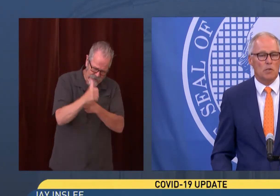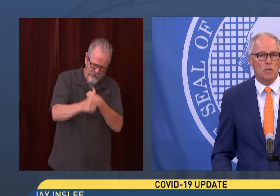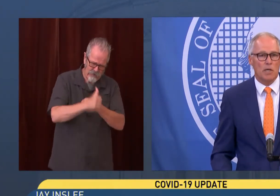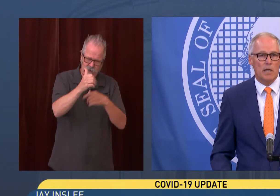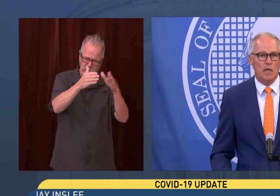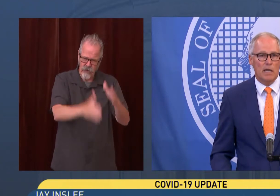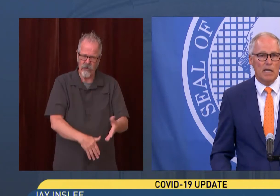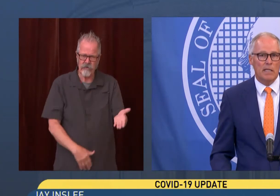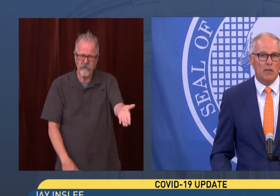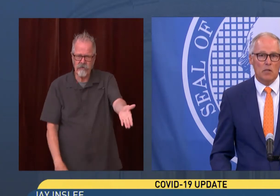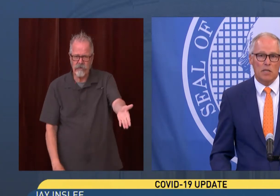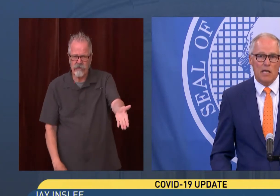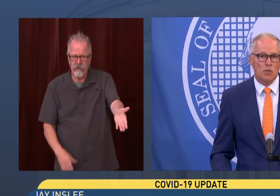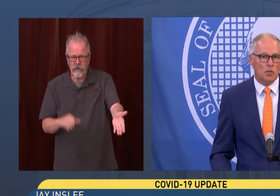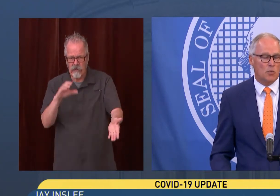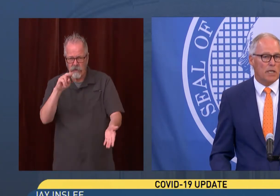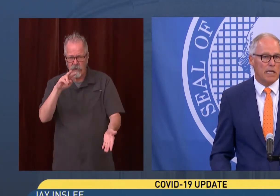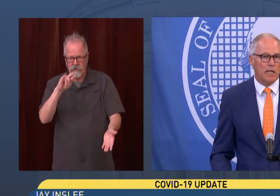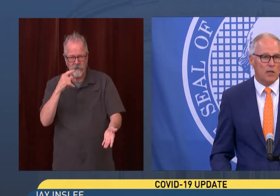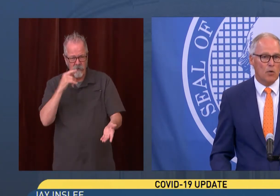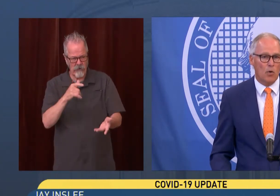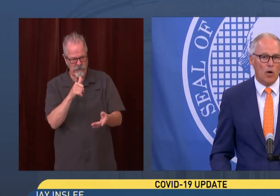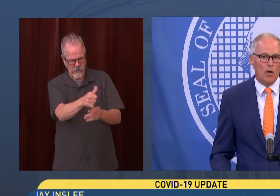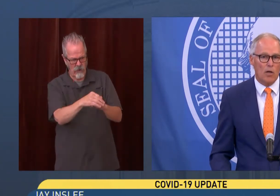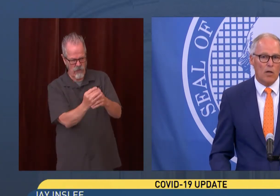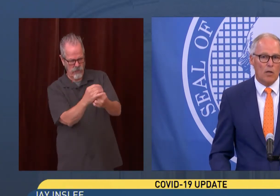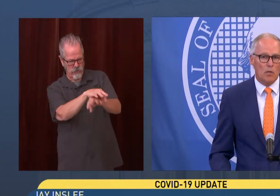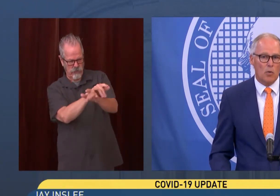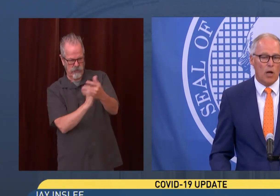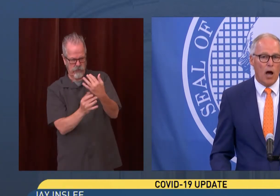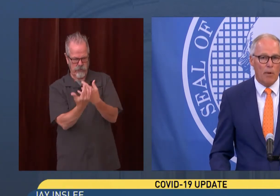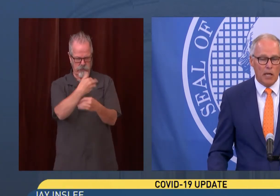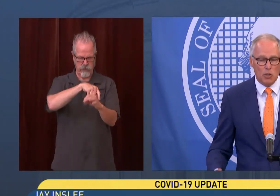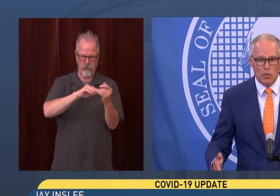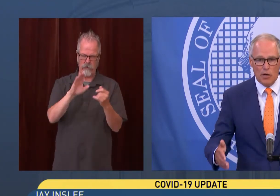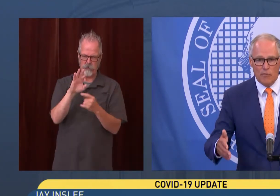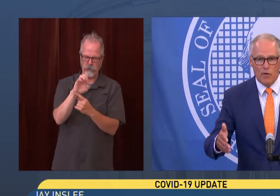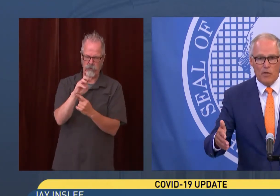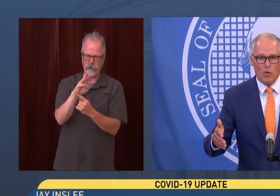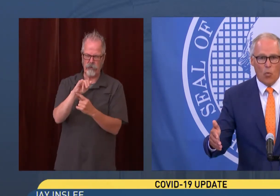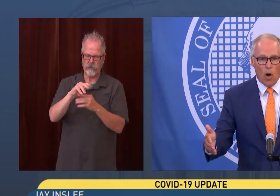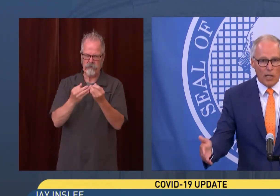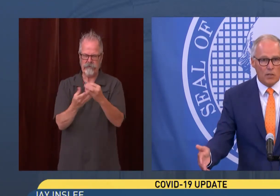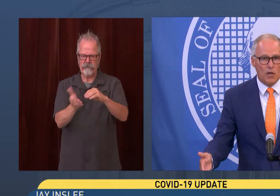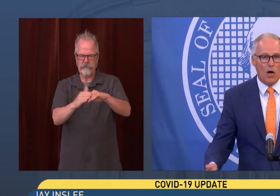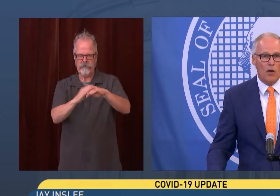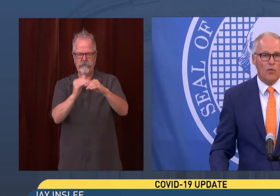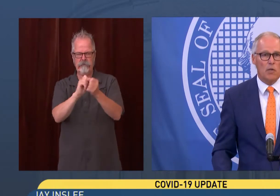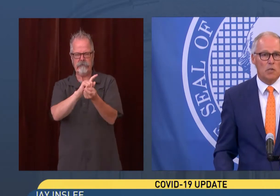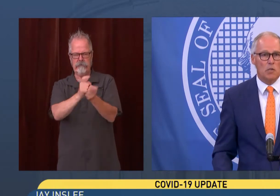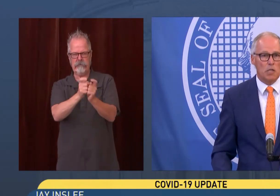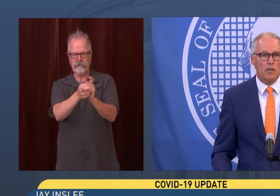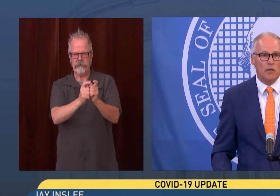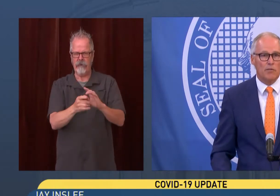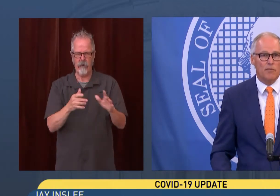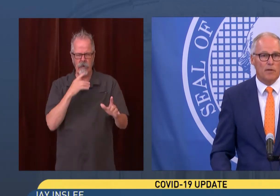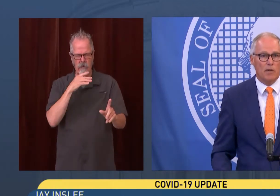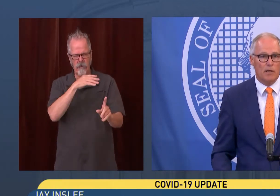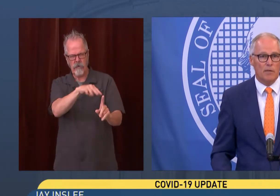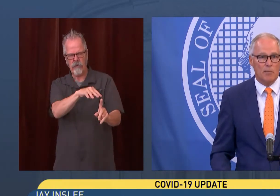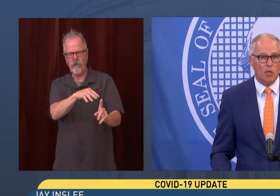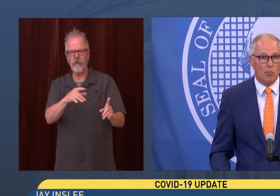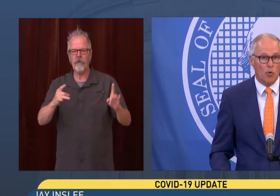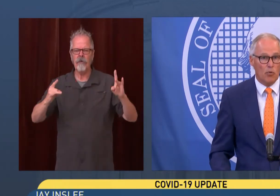citizens. And that's a danger that we can't ignore. So a combination of wanting to honor this incentive